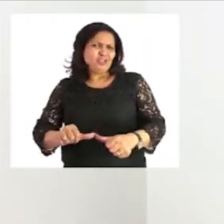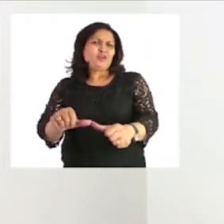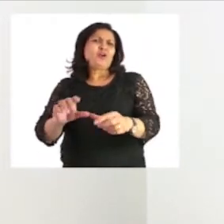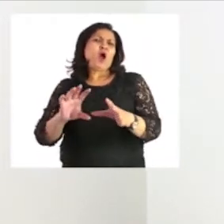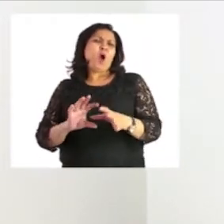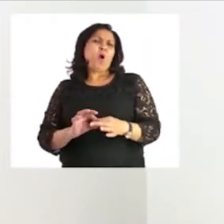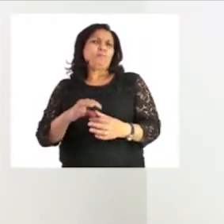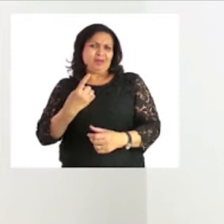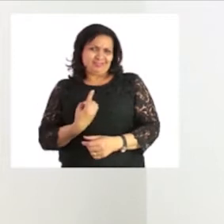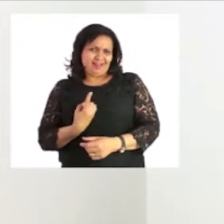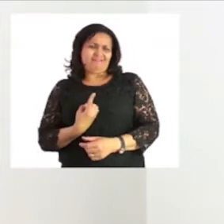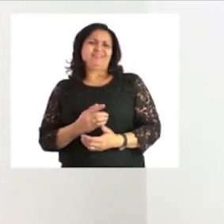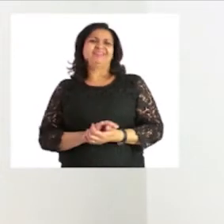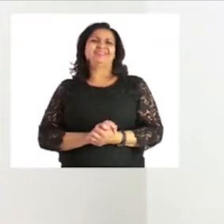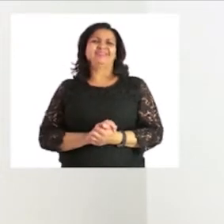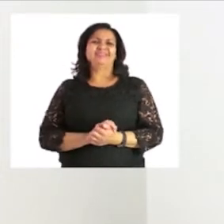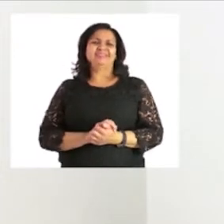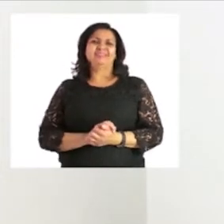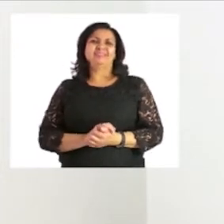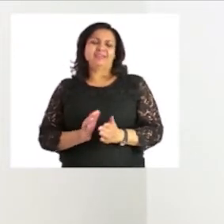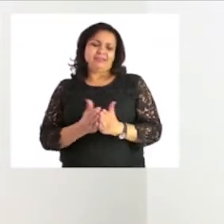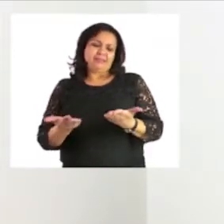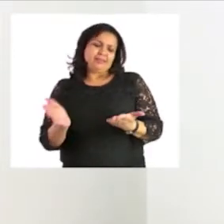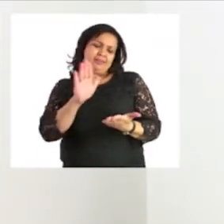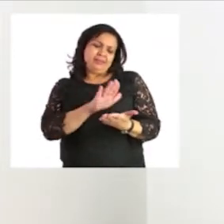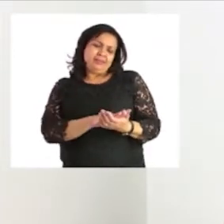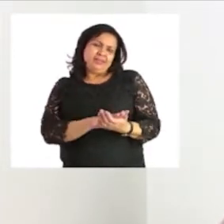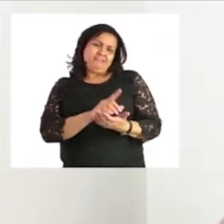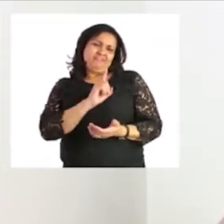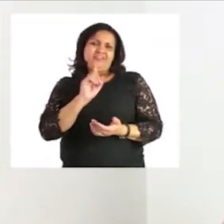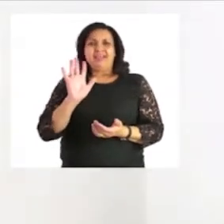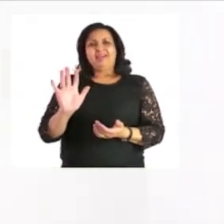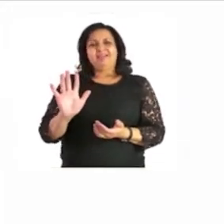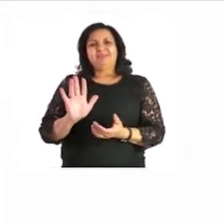at home let's turn to page 15